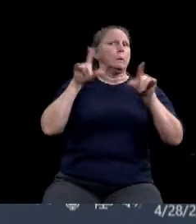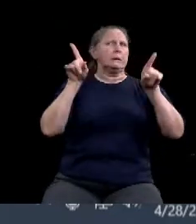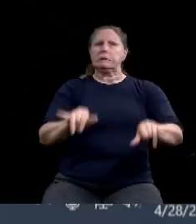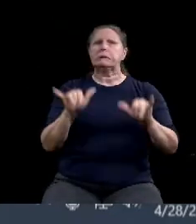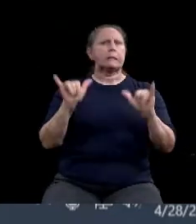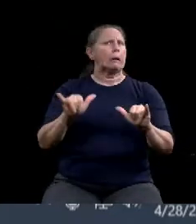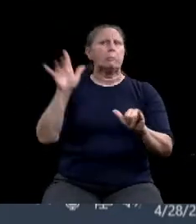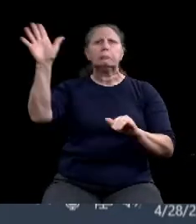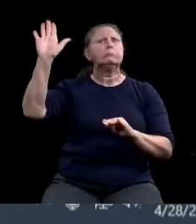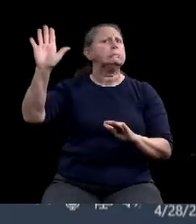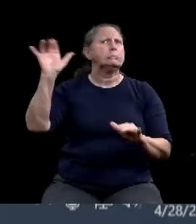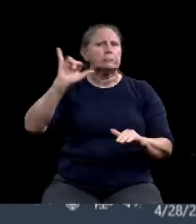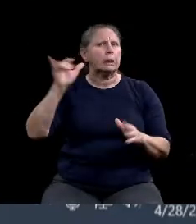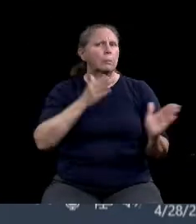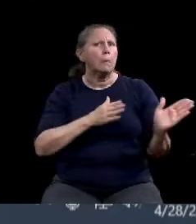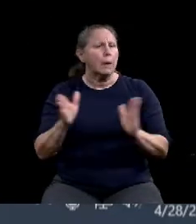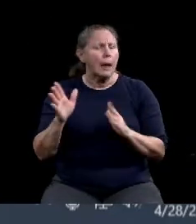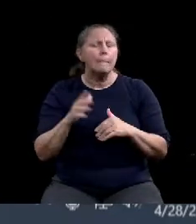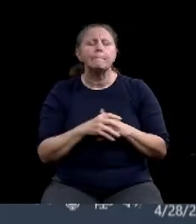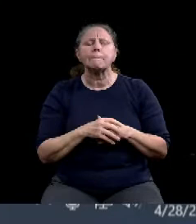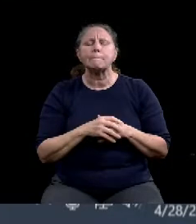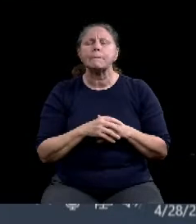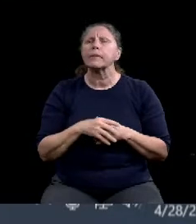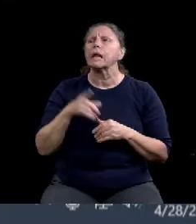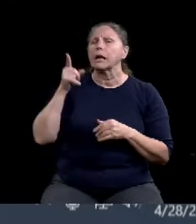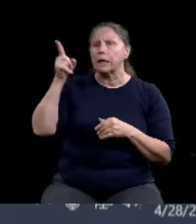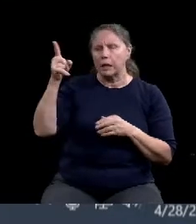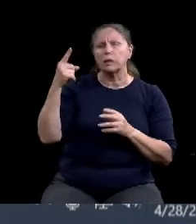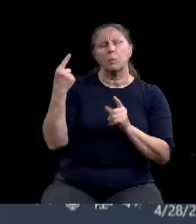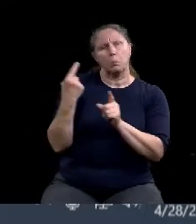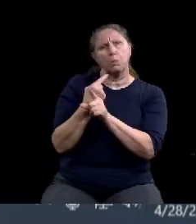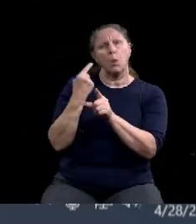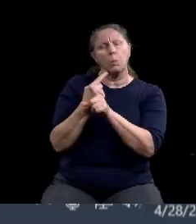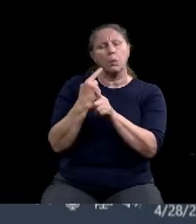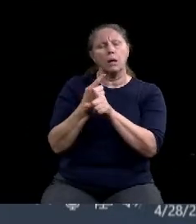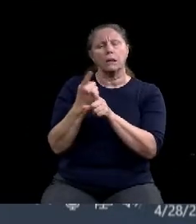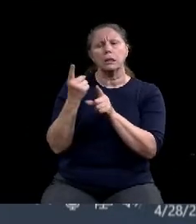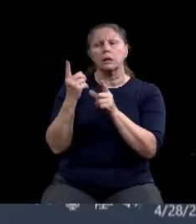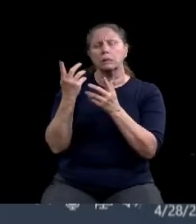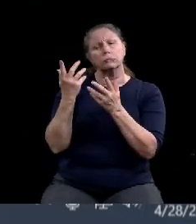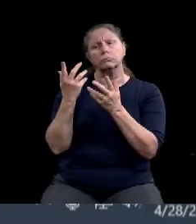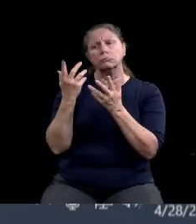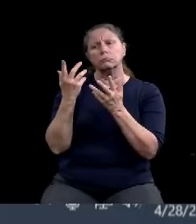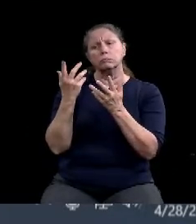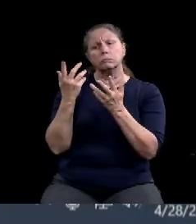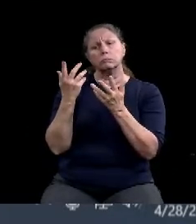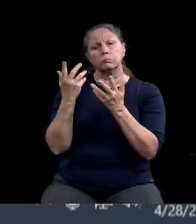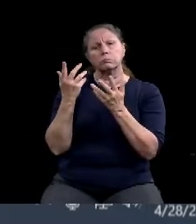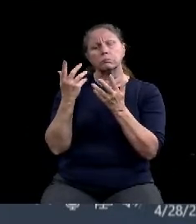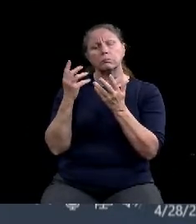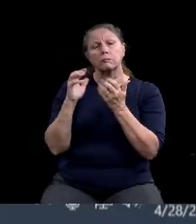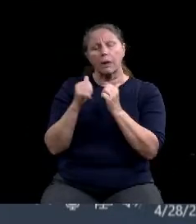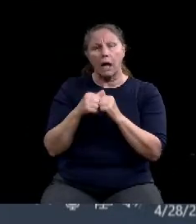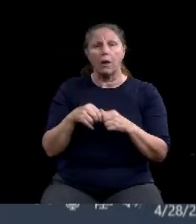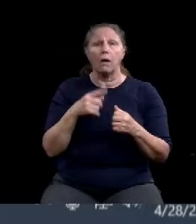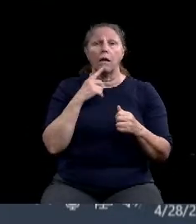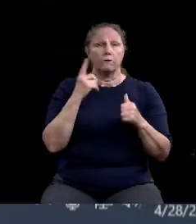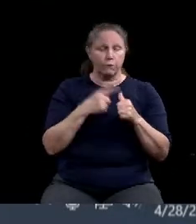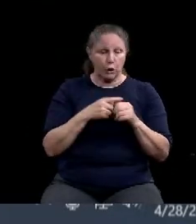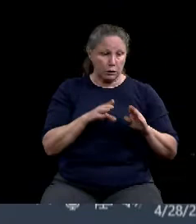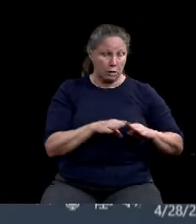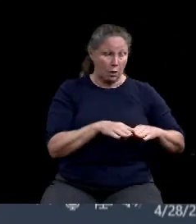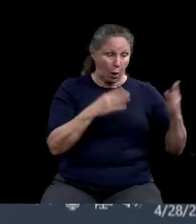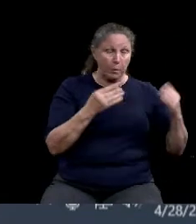very appropriate in the way that he is, he is rolling this out and give him, giving 14 days of time to look at the data before he moves forward.